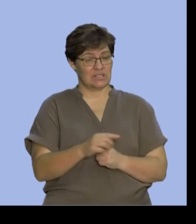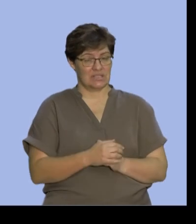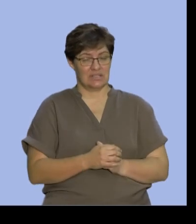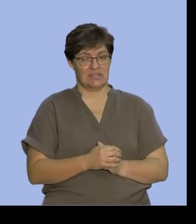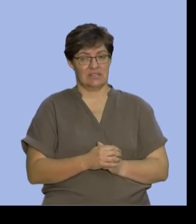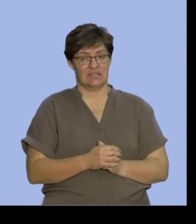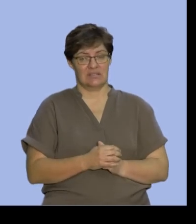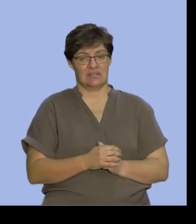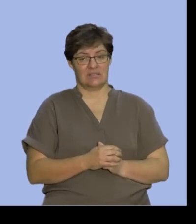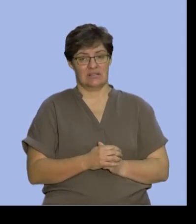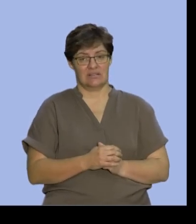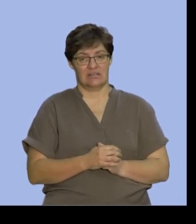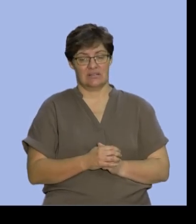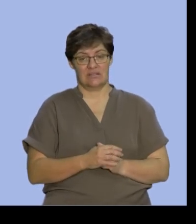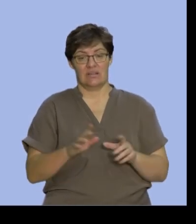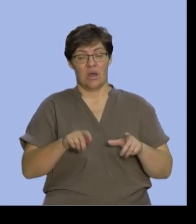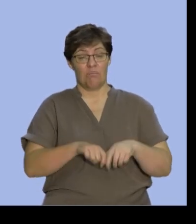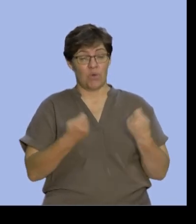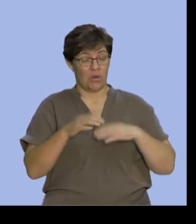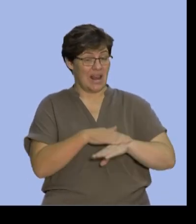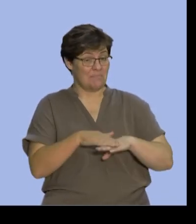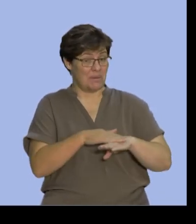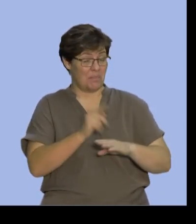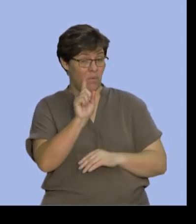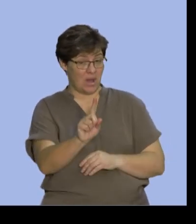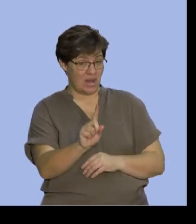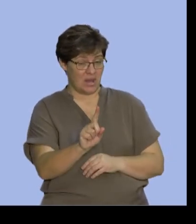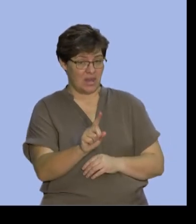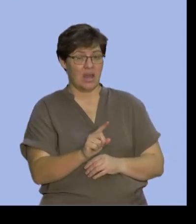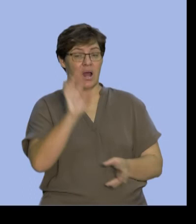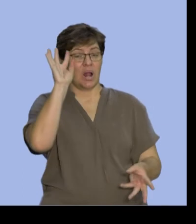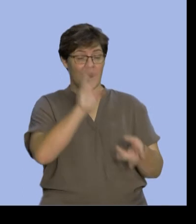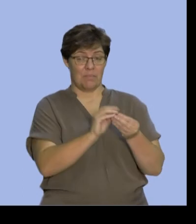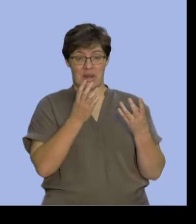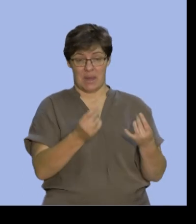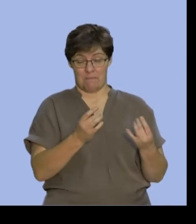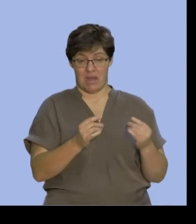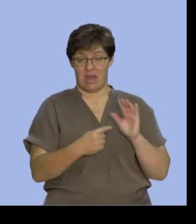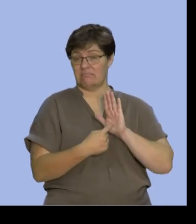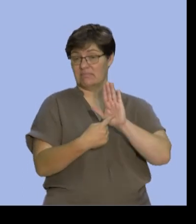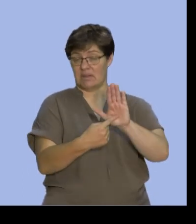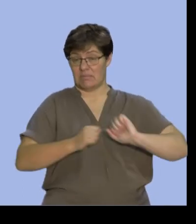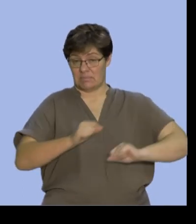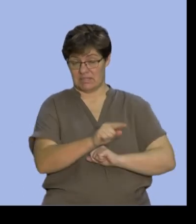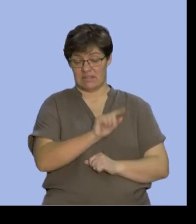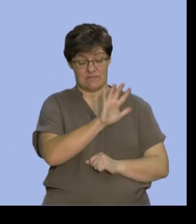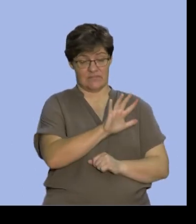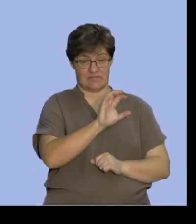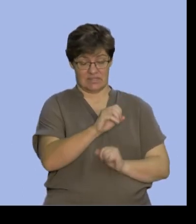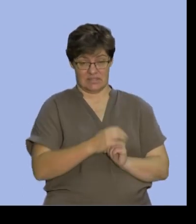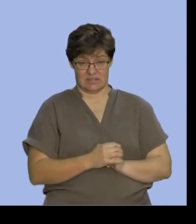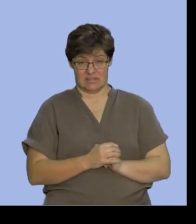that those that have broken at least one is going to be the total number in the sample space which was 50